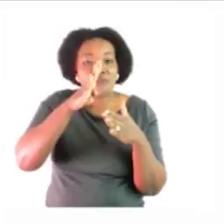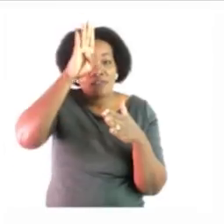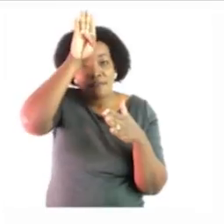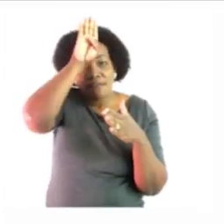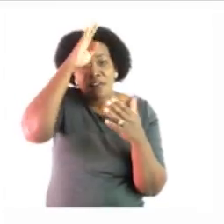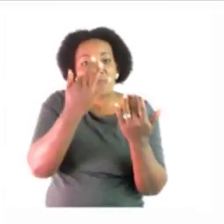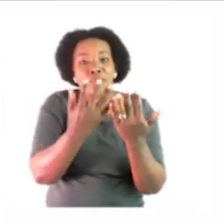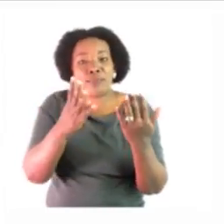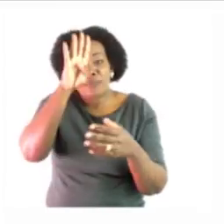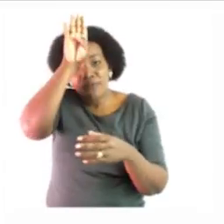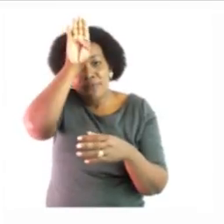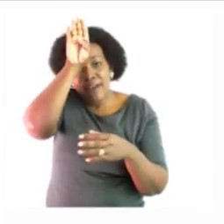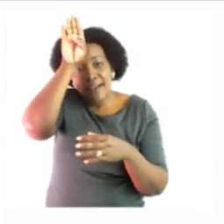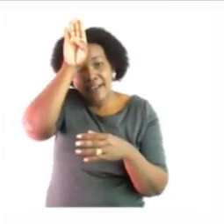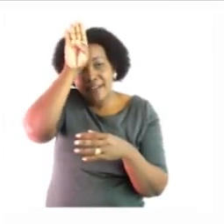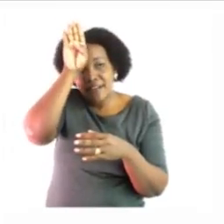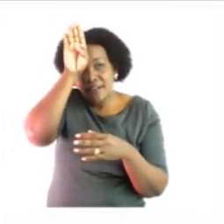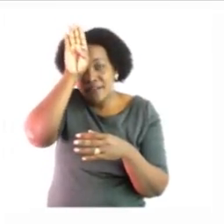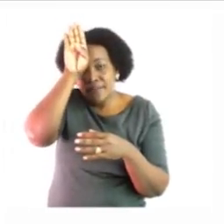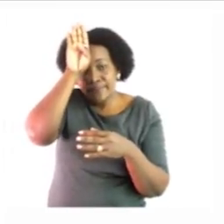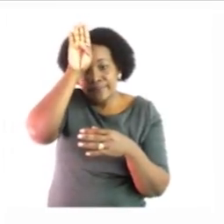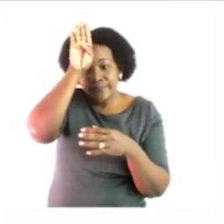fire fighter